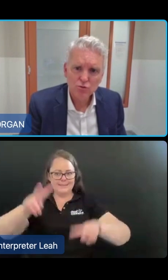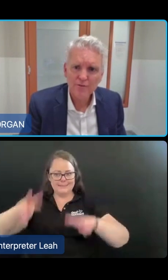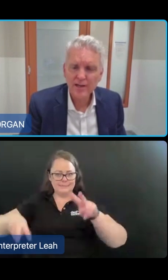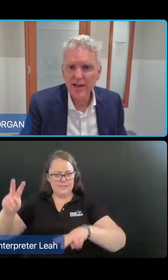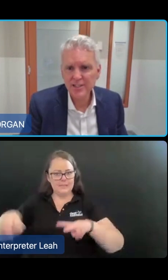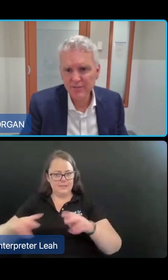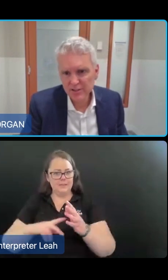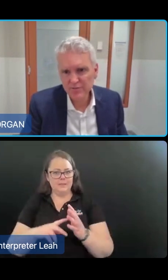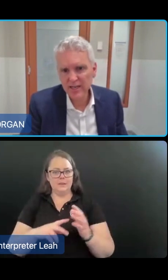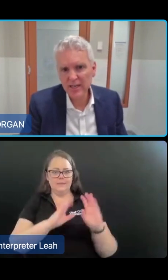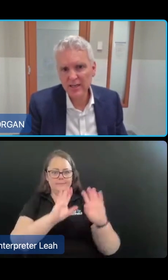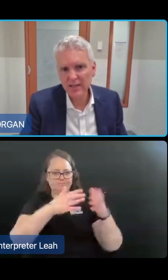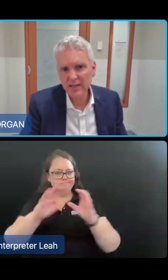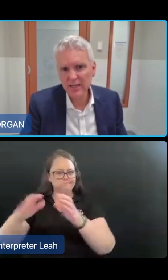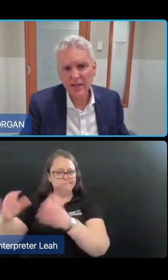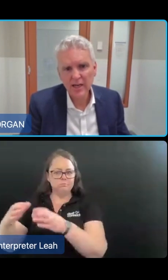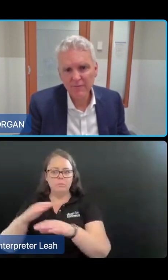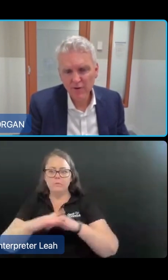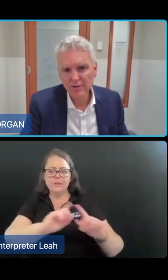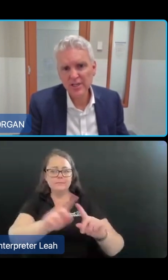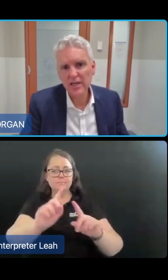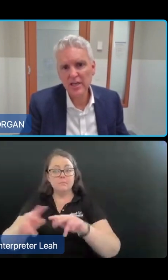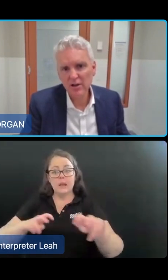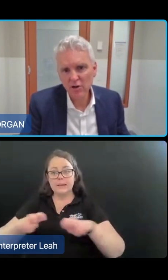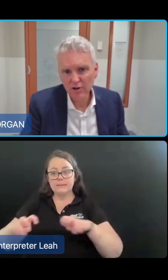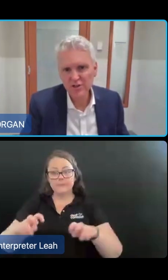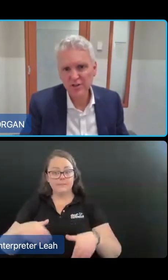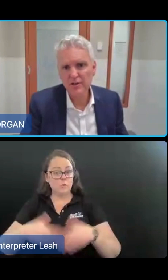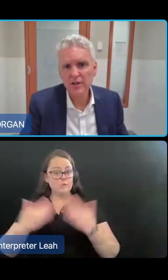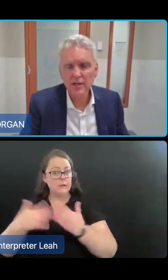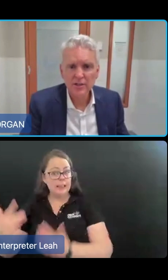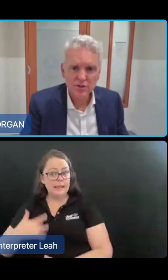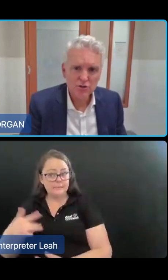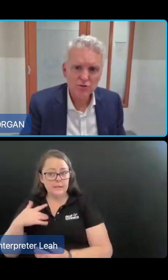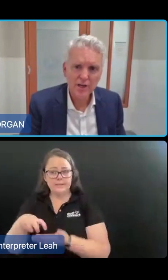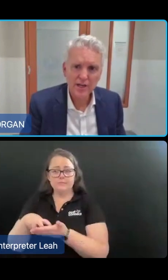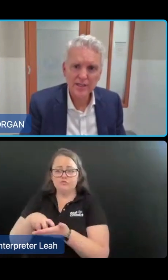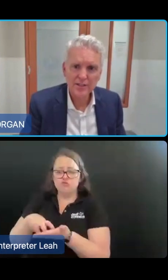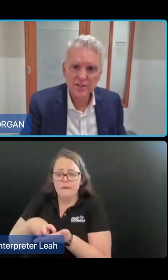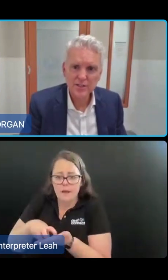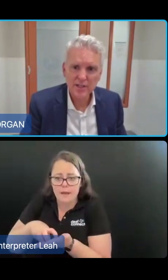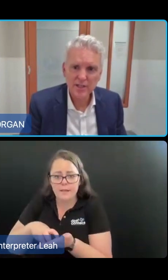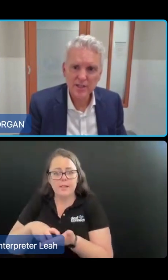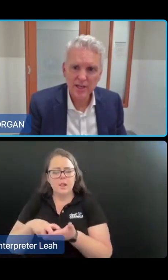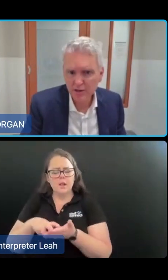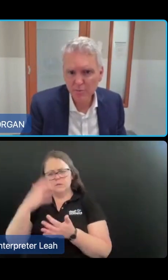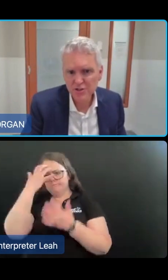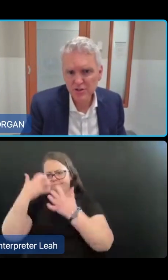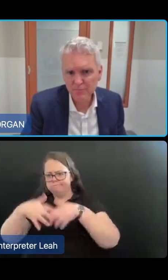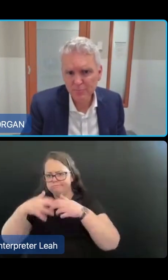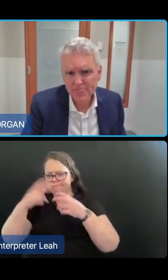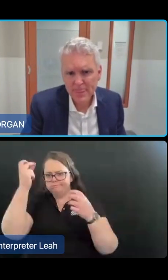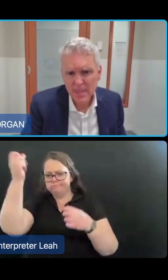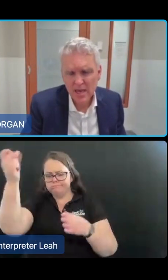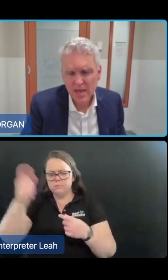tool covering activities of daily living, frailty, cognition, social needs and anxiety and